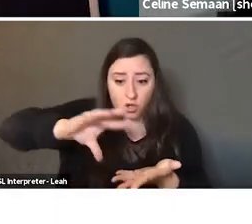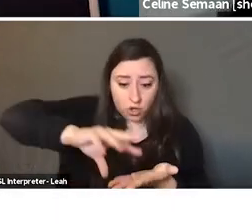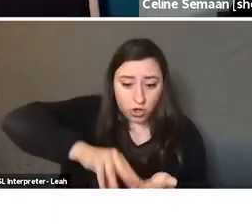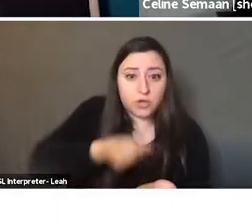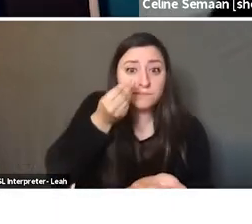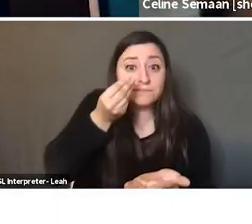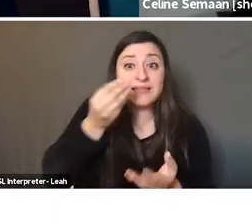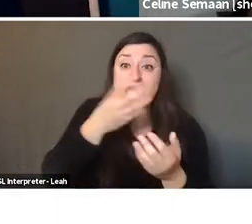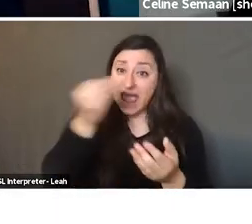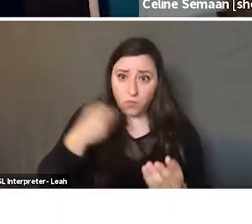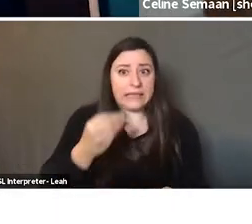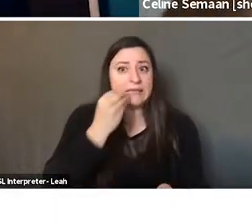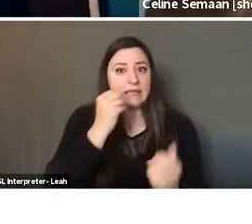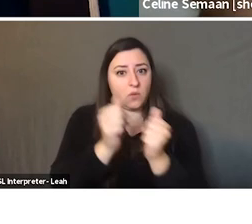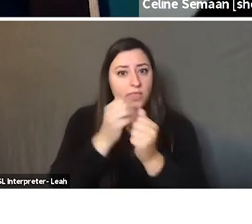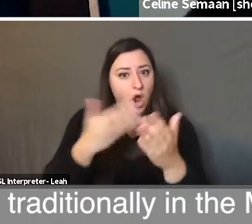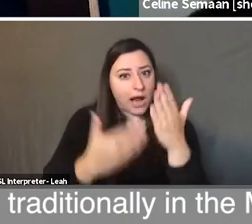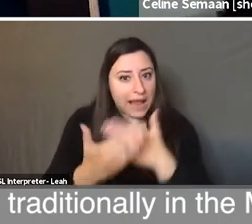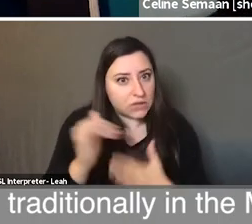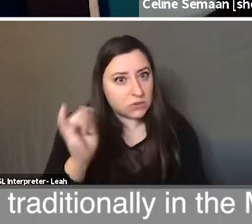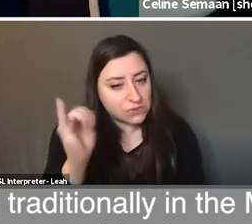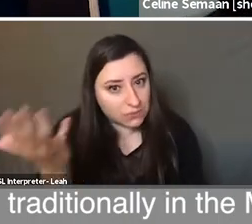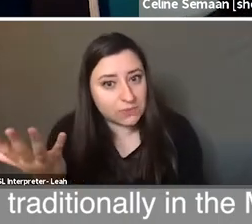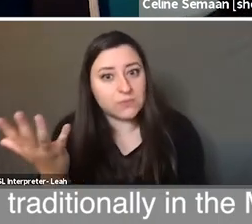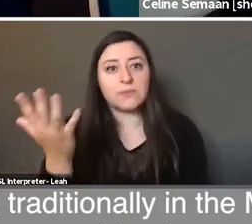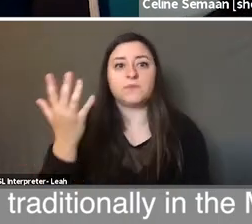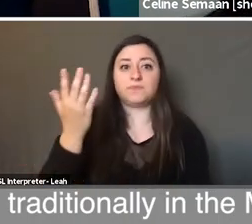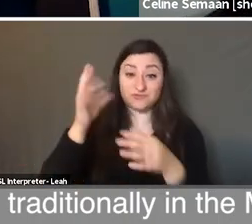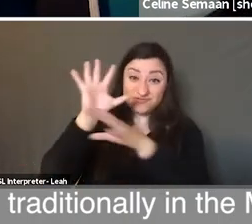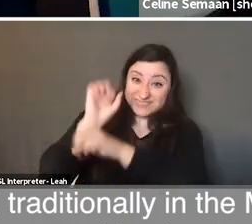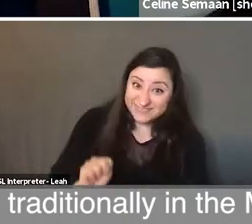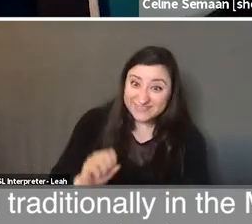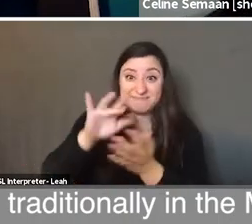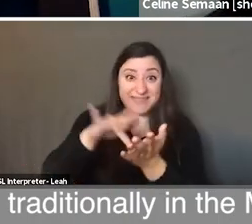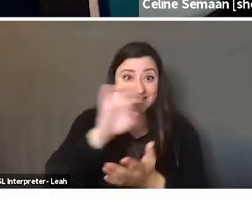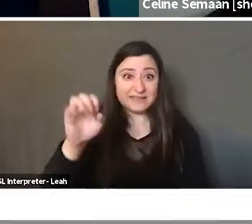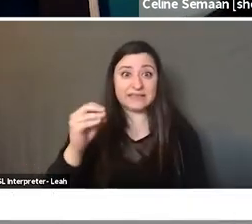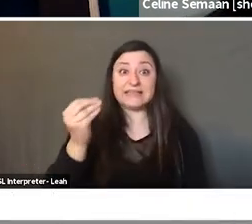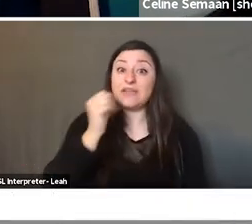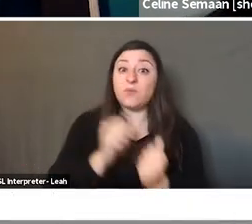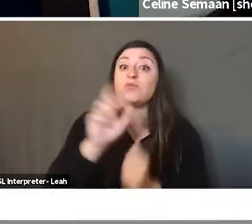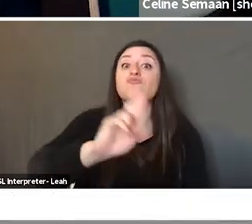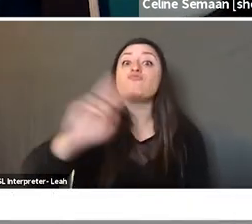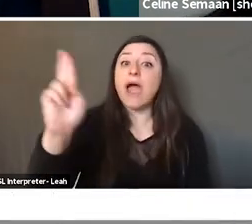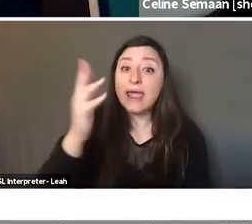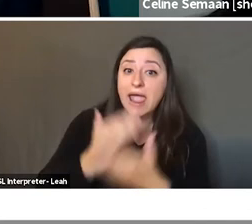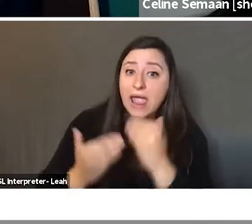ate with our hands, that's one of the last. Our hands and traditionally in the Middle East, you would only eat with your right hand